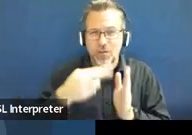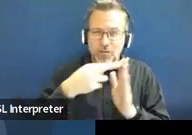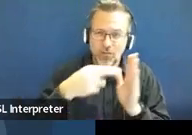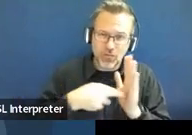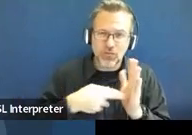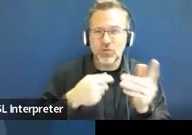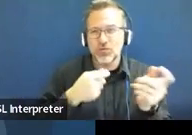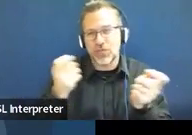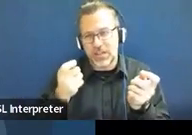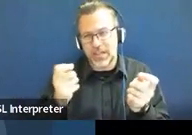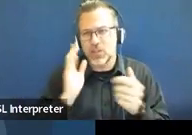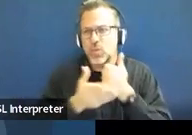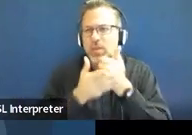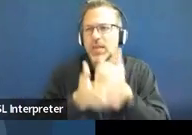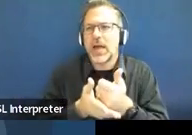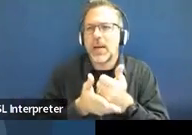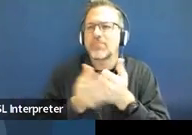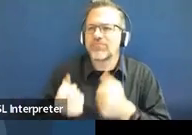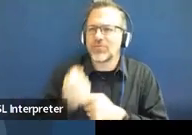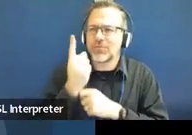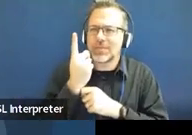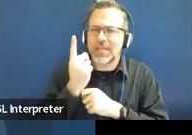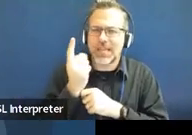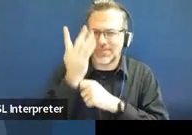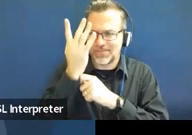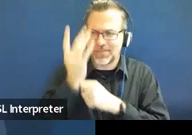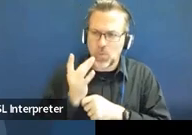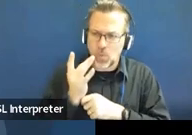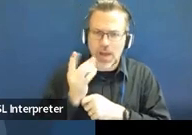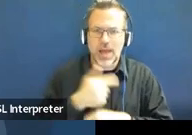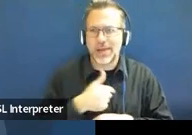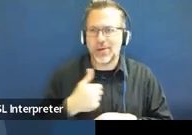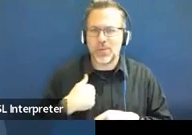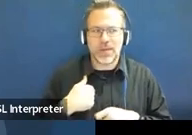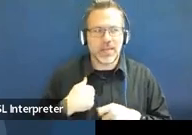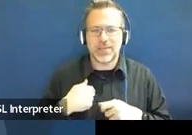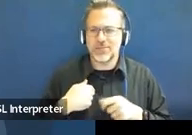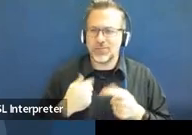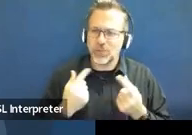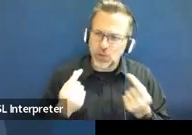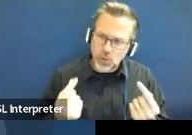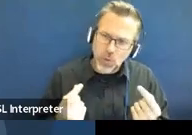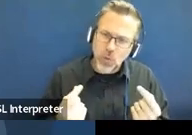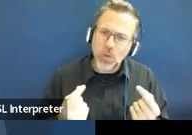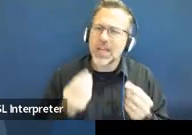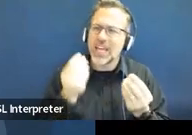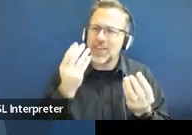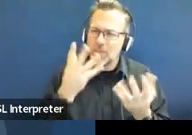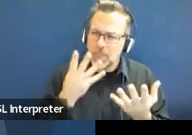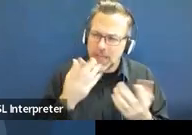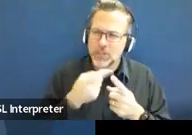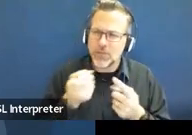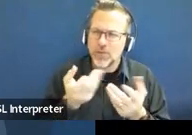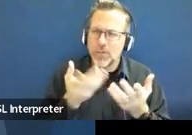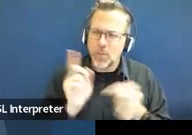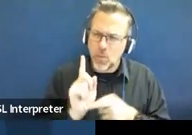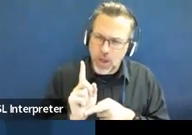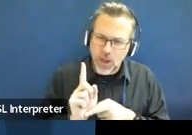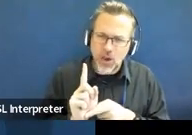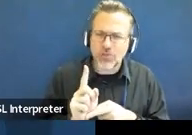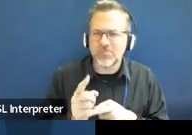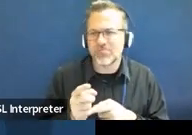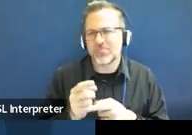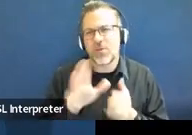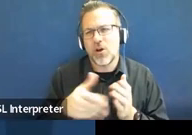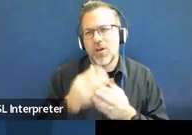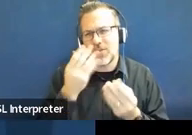understand why we do what we do and where the information comes from that sort of mandates what we do. So we like to share